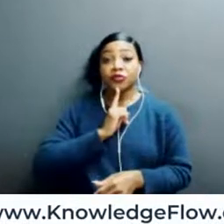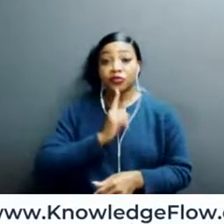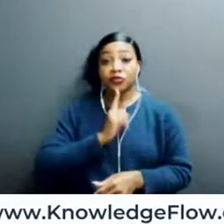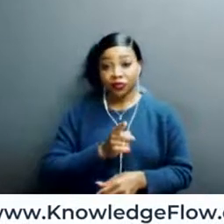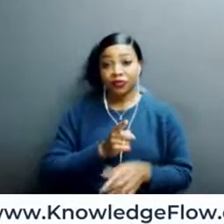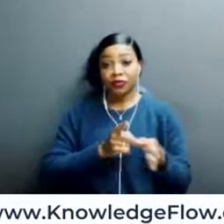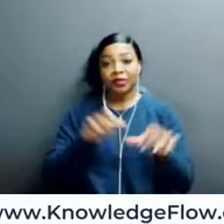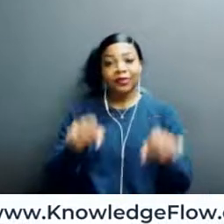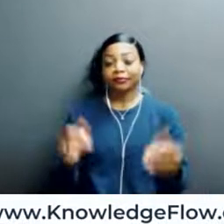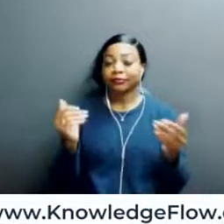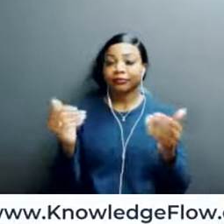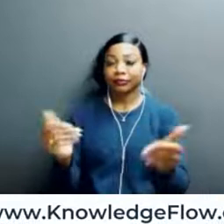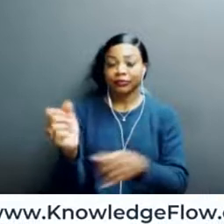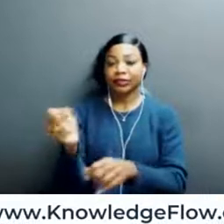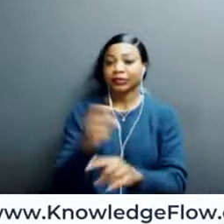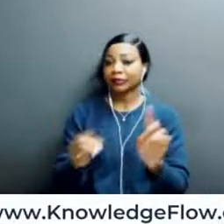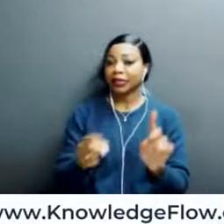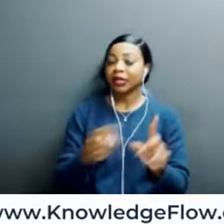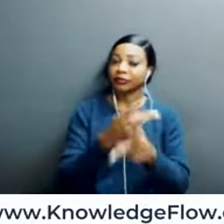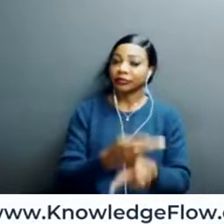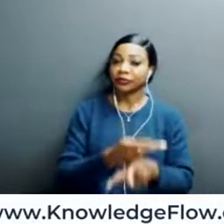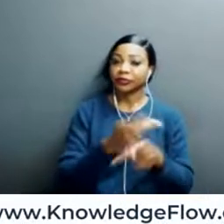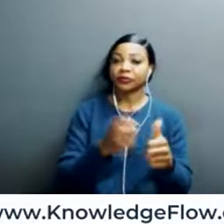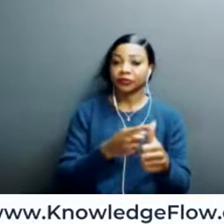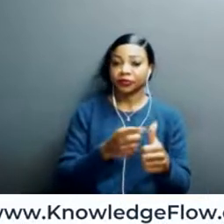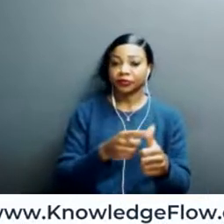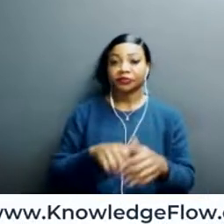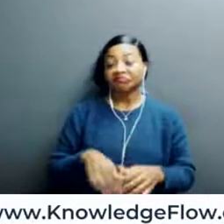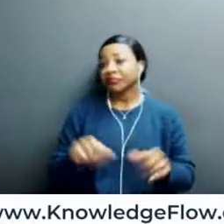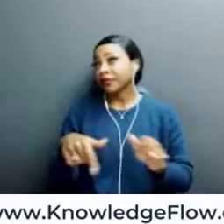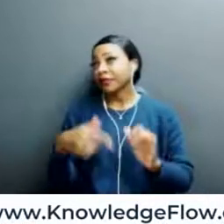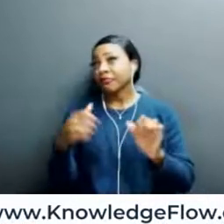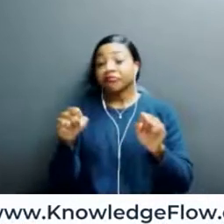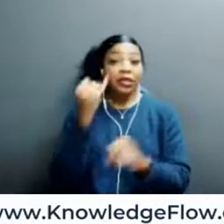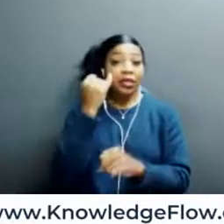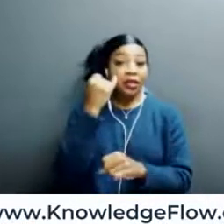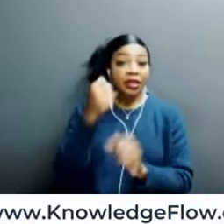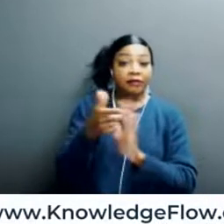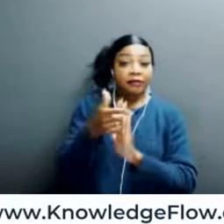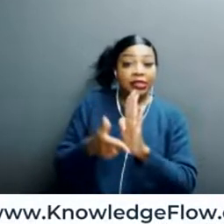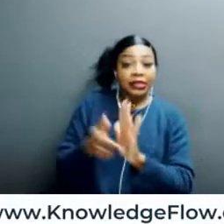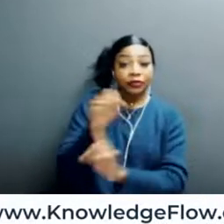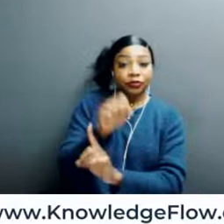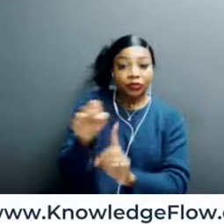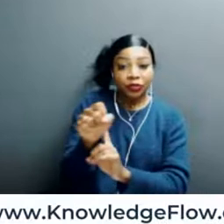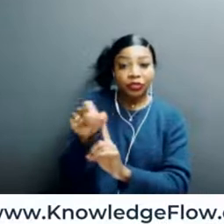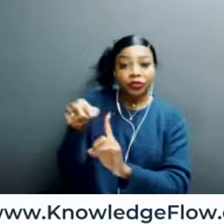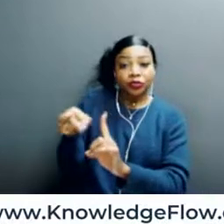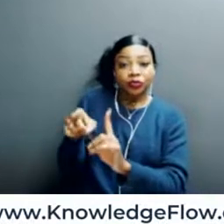specific purpose like a legal purpose or a service that you have actually initiated and requested.